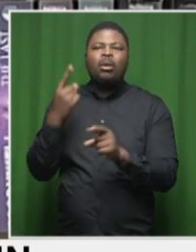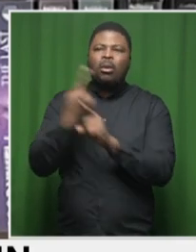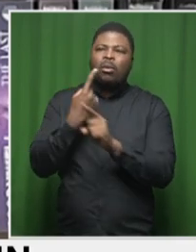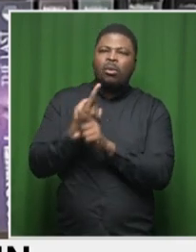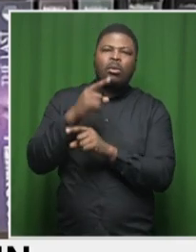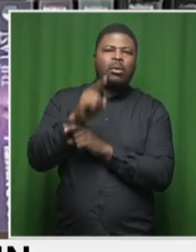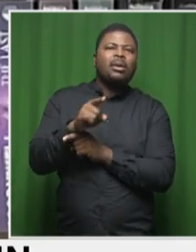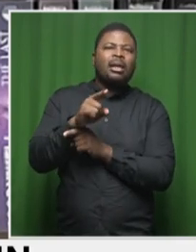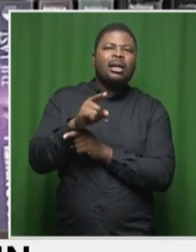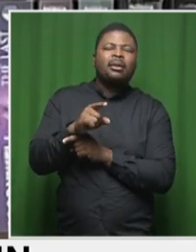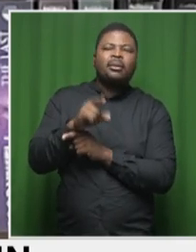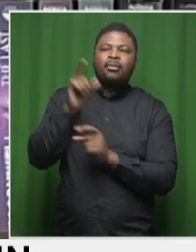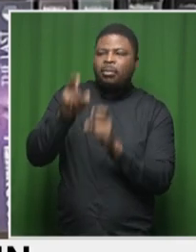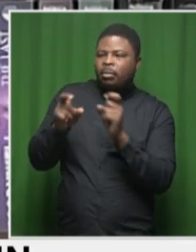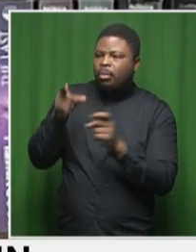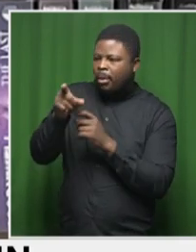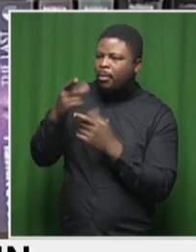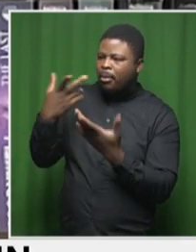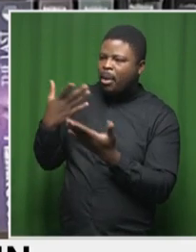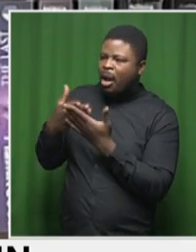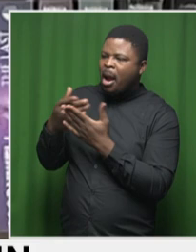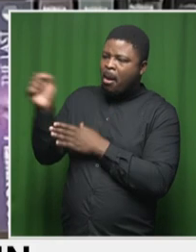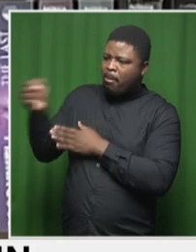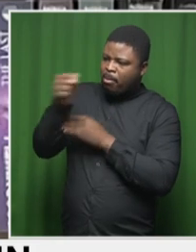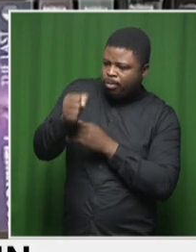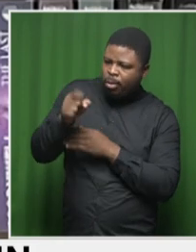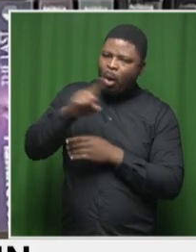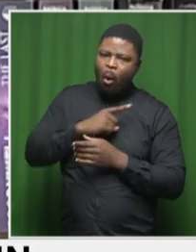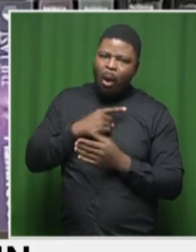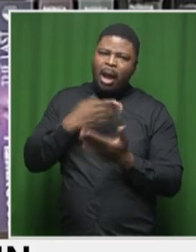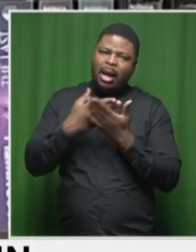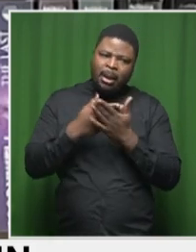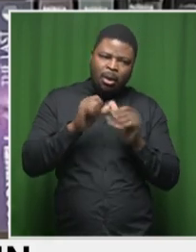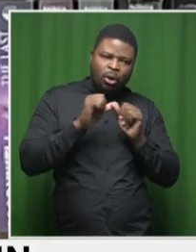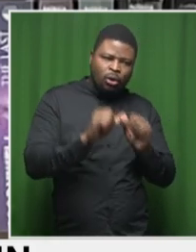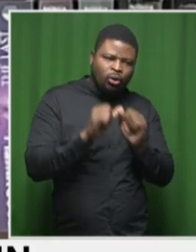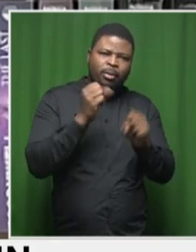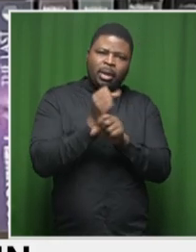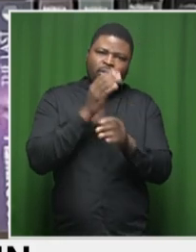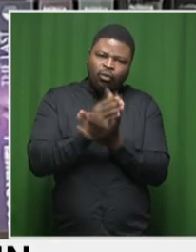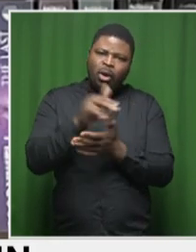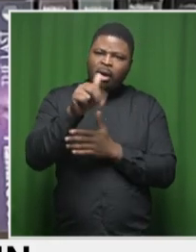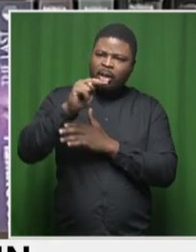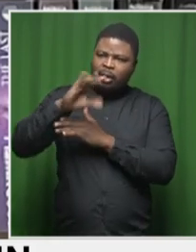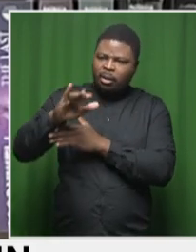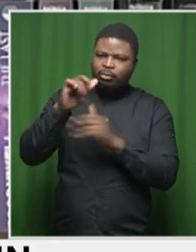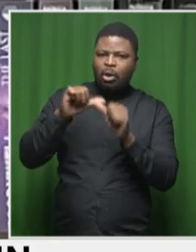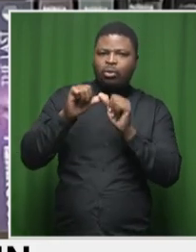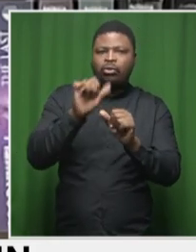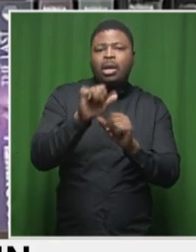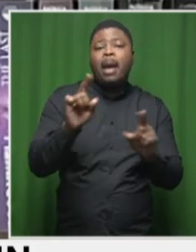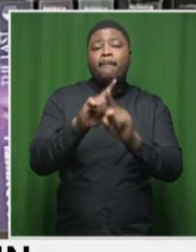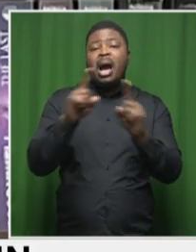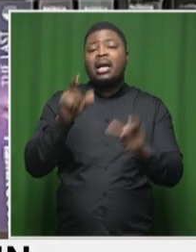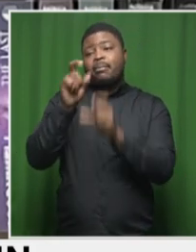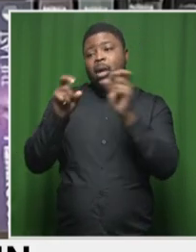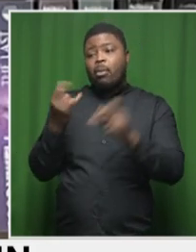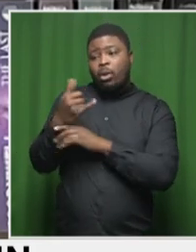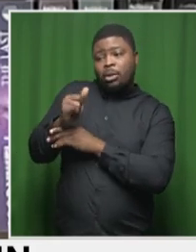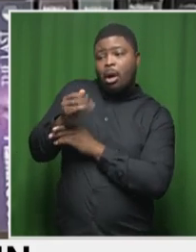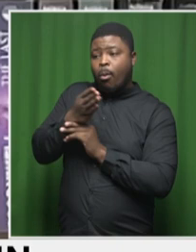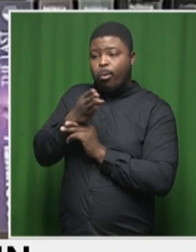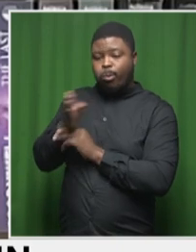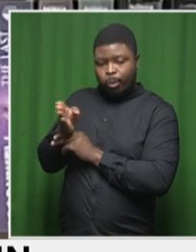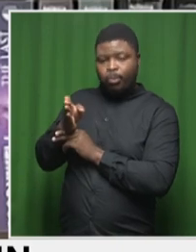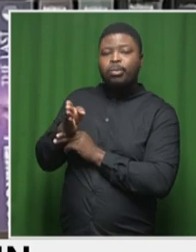who could keep those networks going. And those are still left, unfortunately, throughout the province